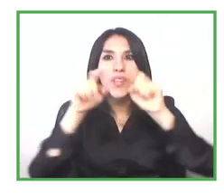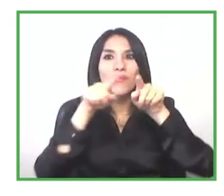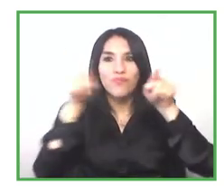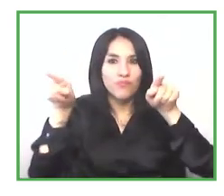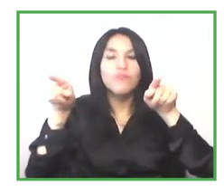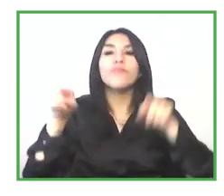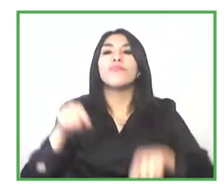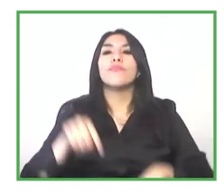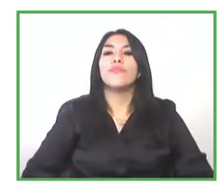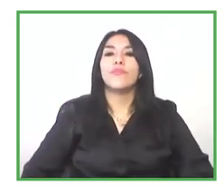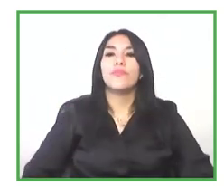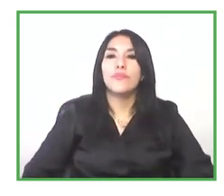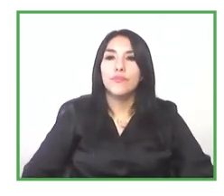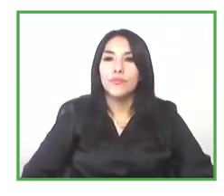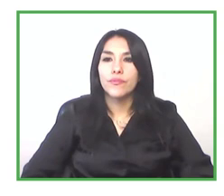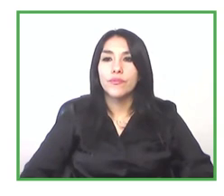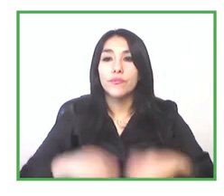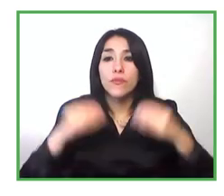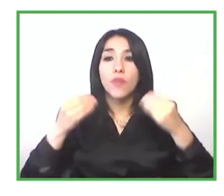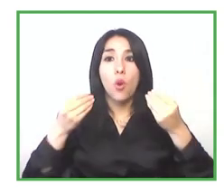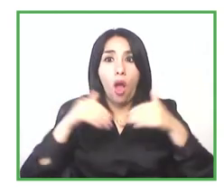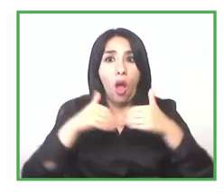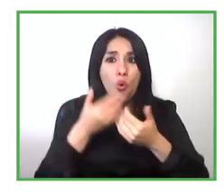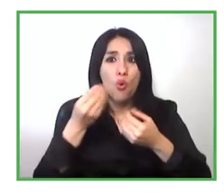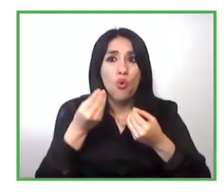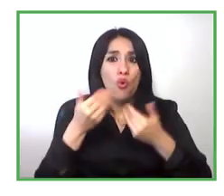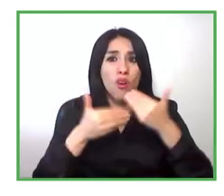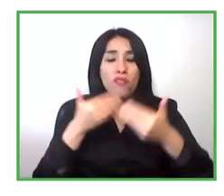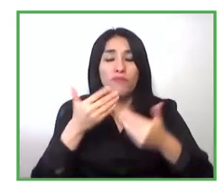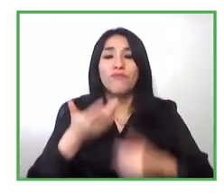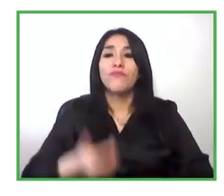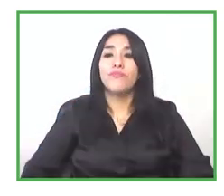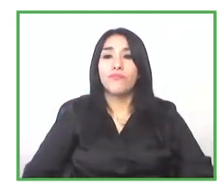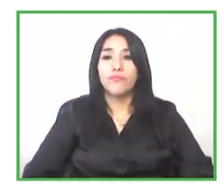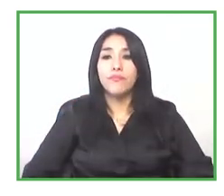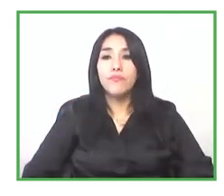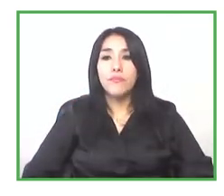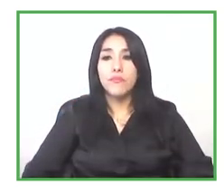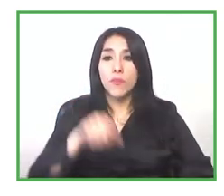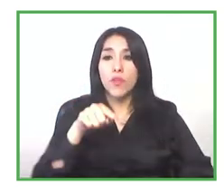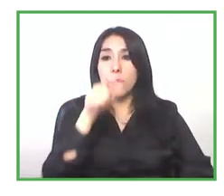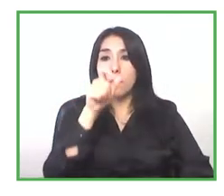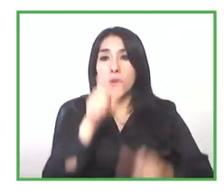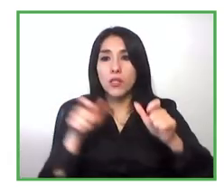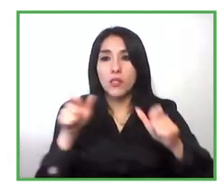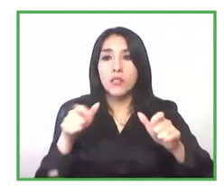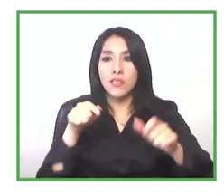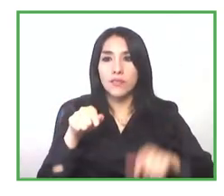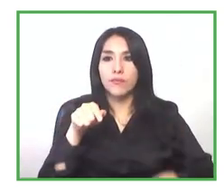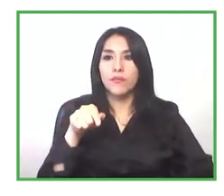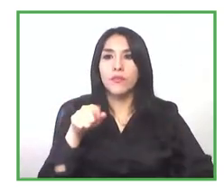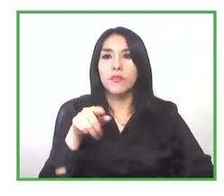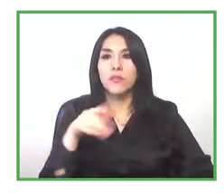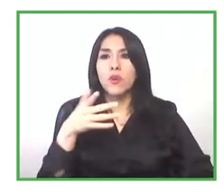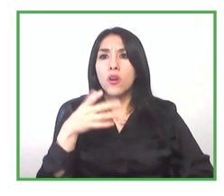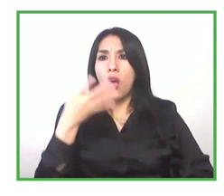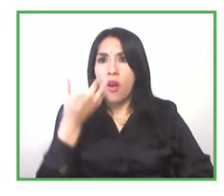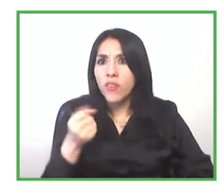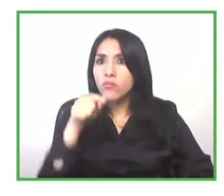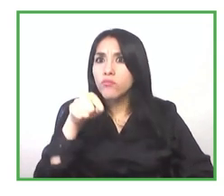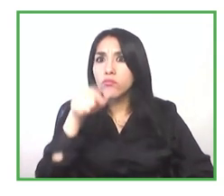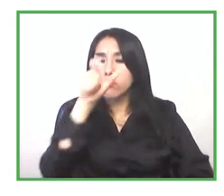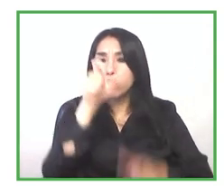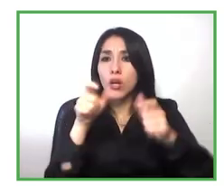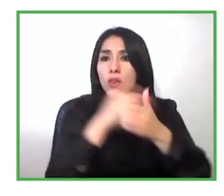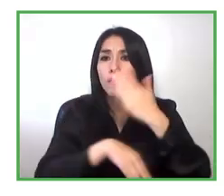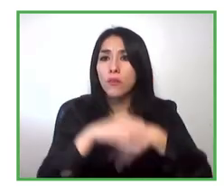to those uh people with disability who were trained who are former beneficiary we can extend this program